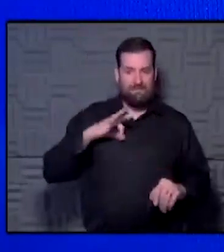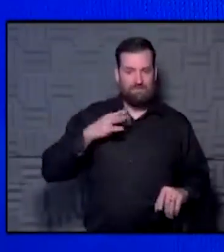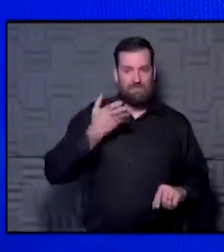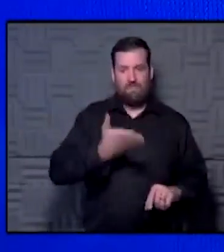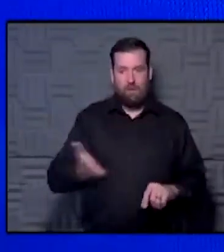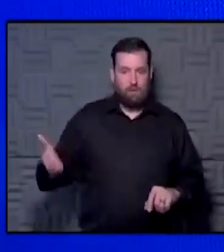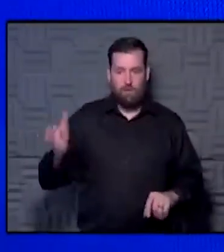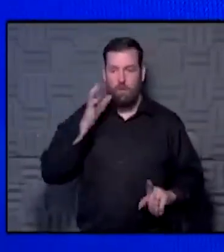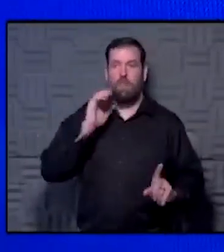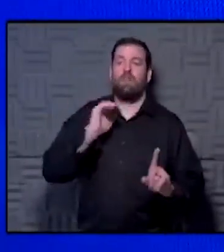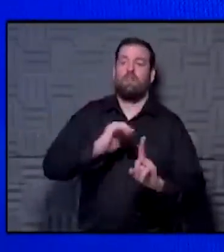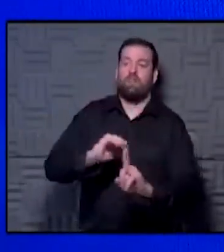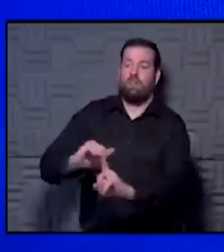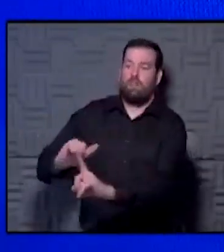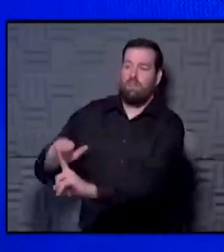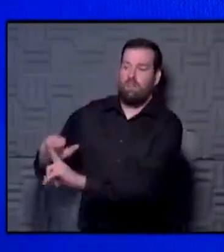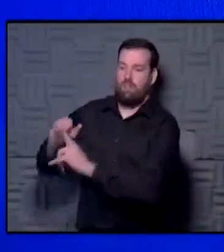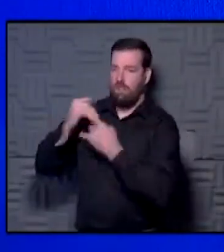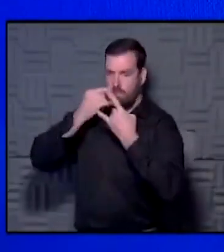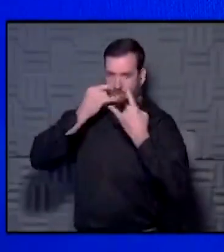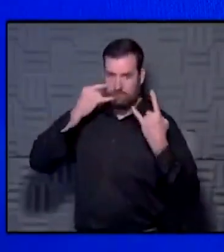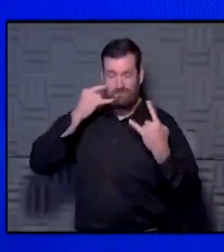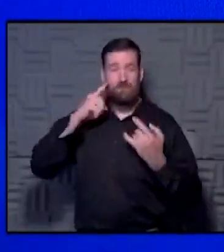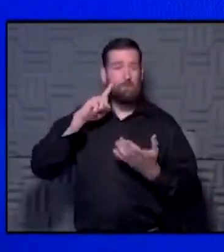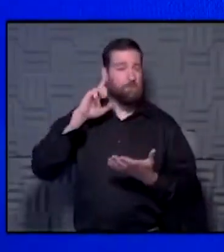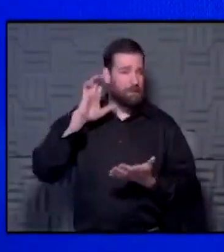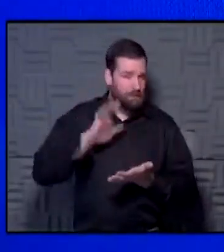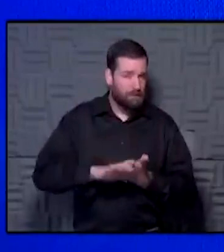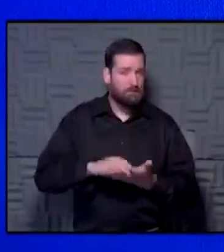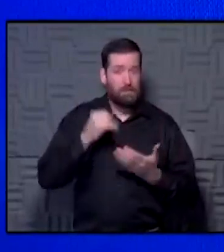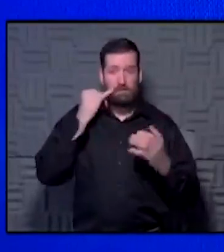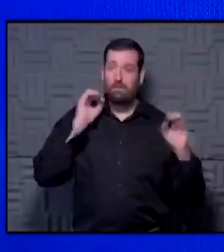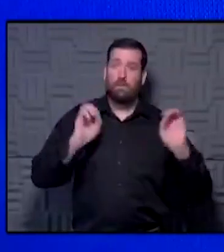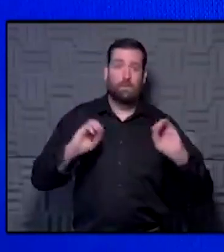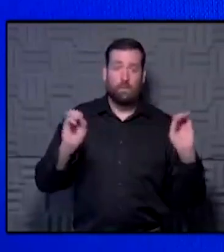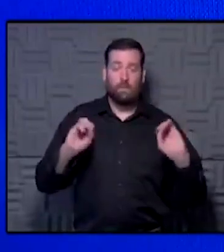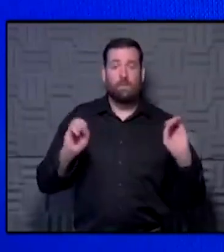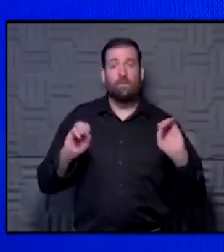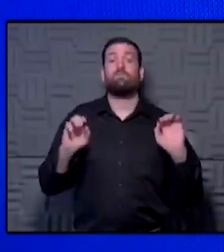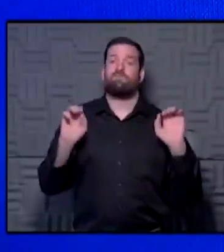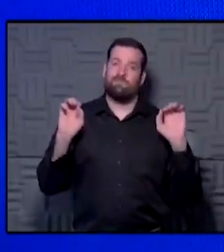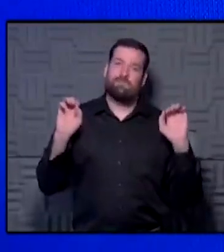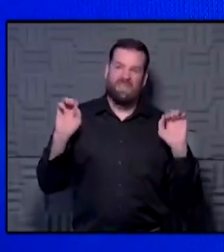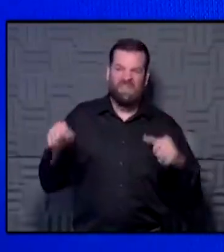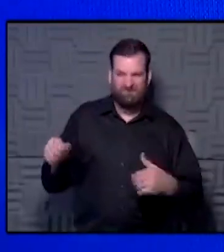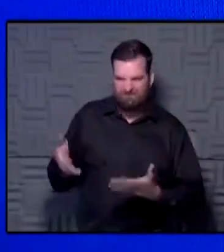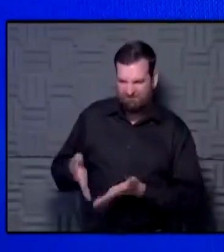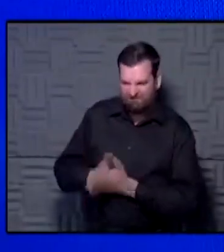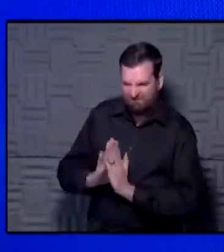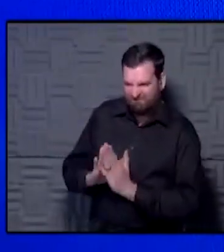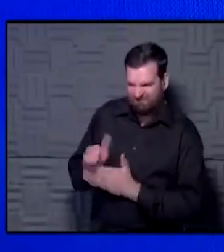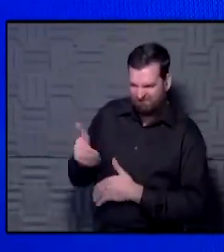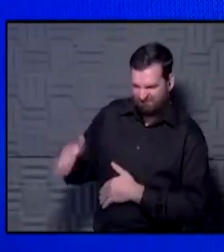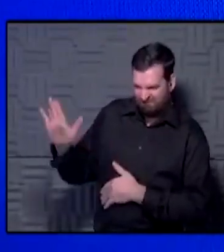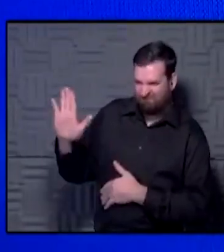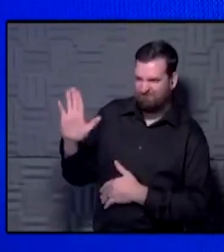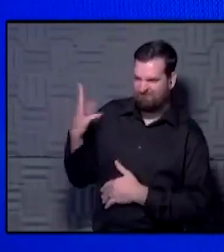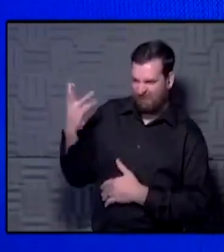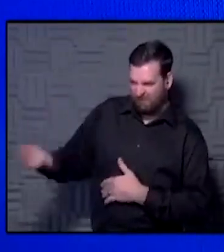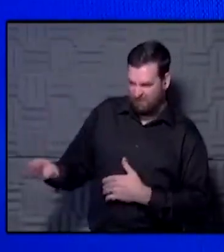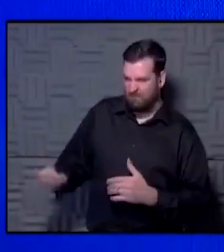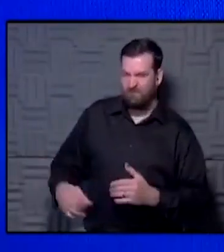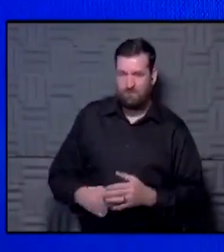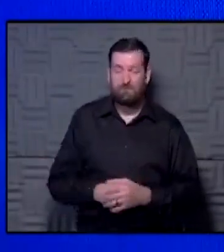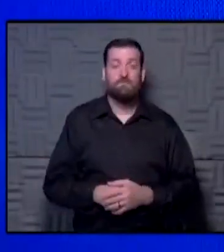And they'll go around and remind people to put on a mask. And I believe if you don't wear a mask, you can actually be asked to leave the stadium. So I think it's, you know,